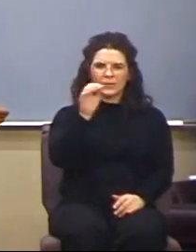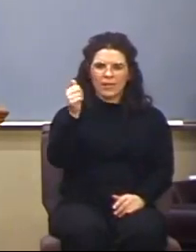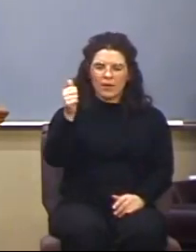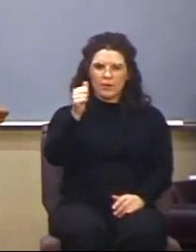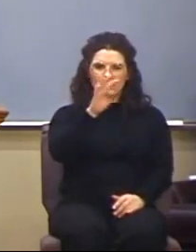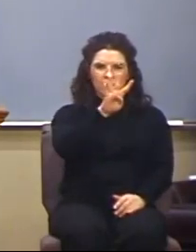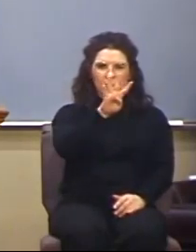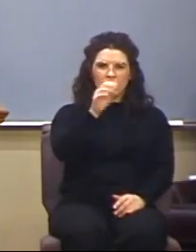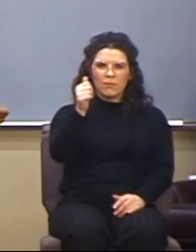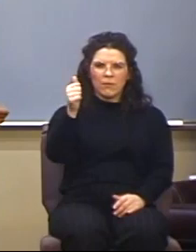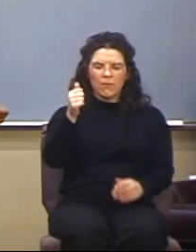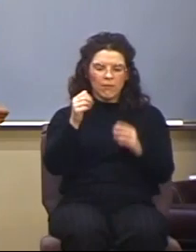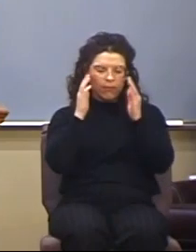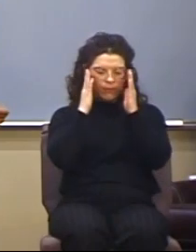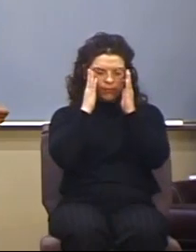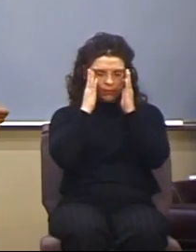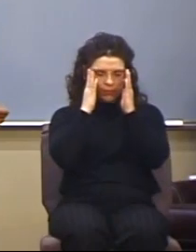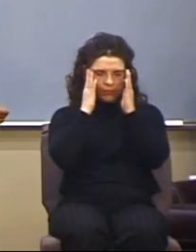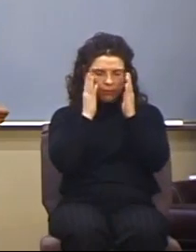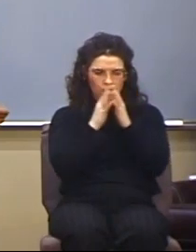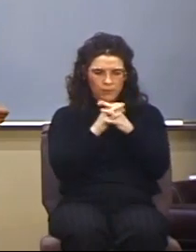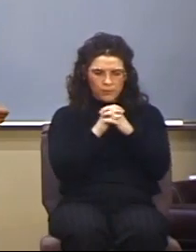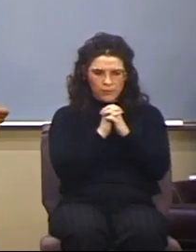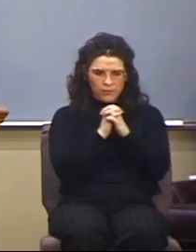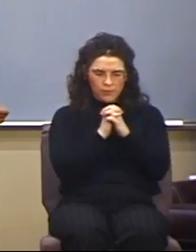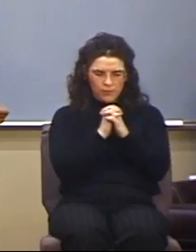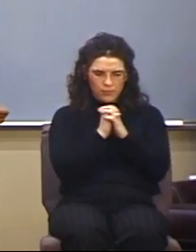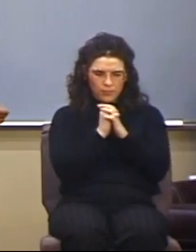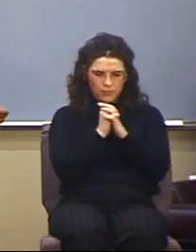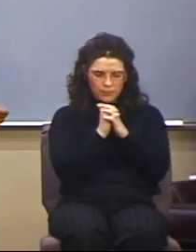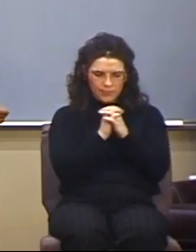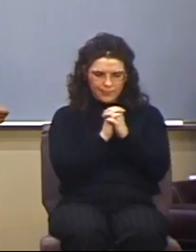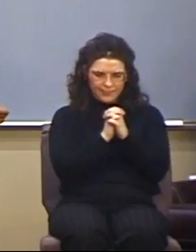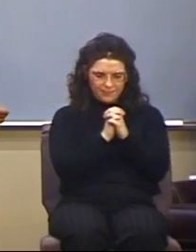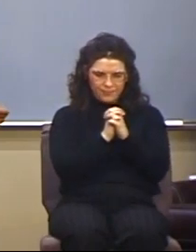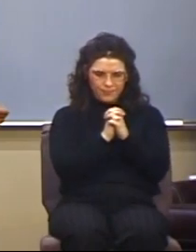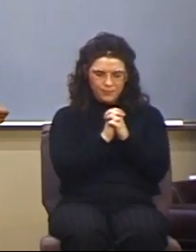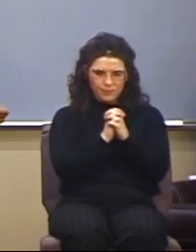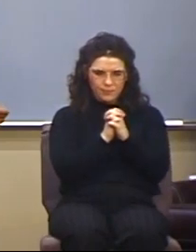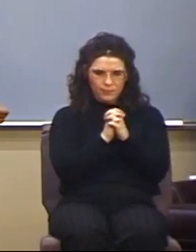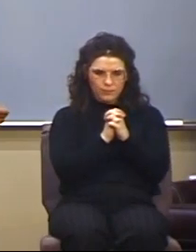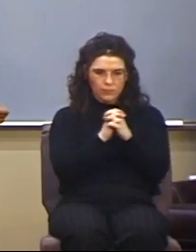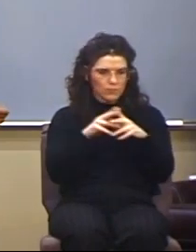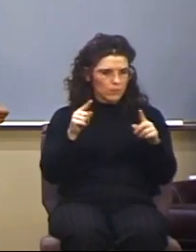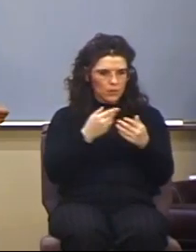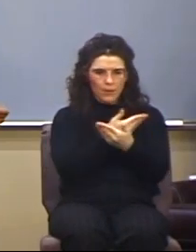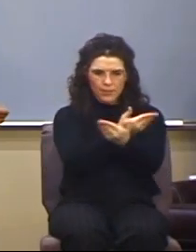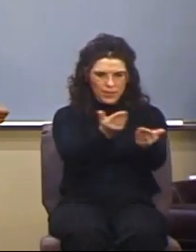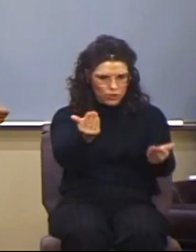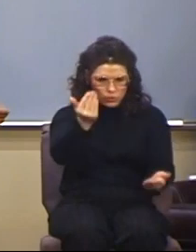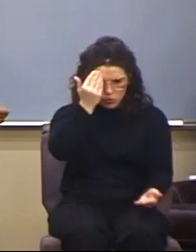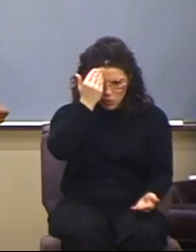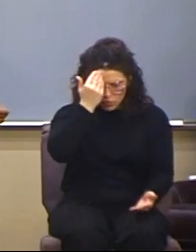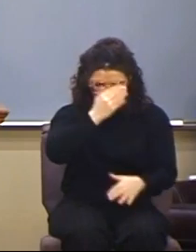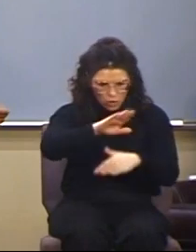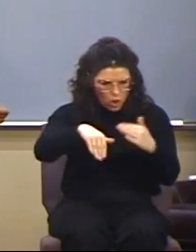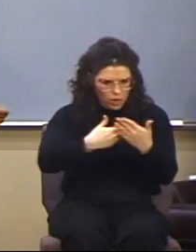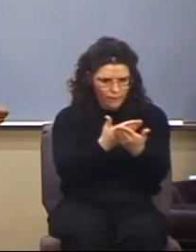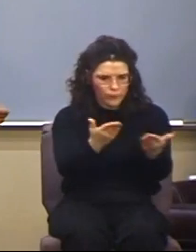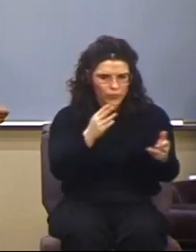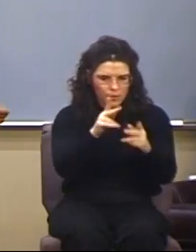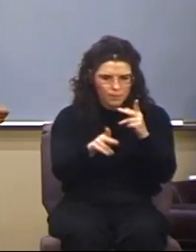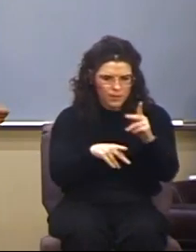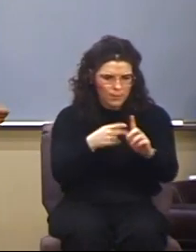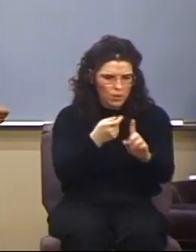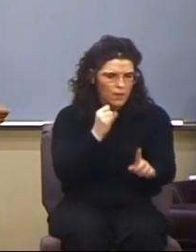10. Acts chapter 4, verse 10. Be it known unto you all, and to all the people of Israel, that by the name